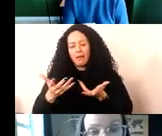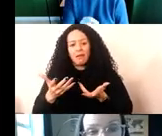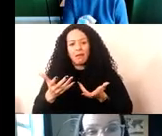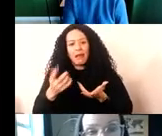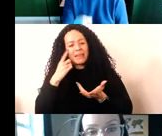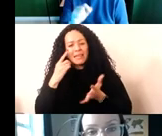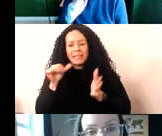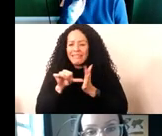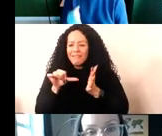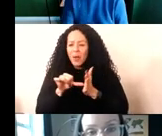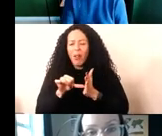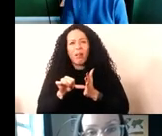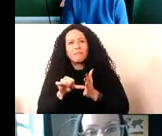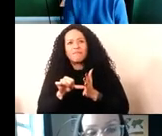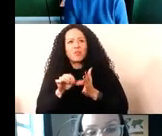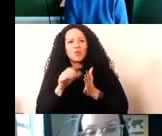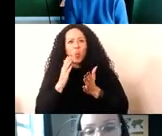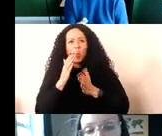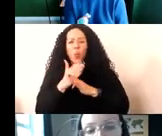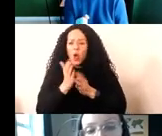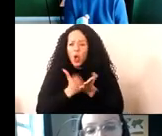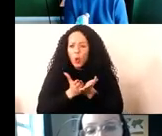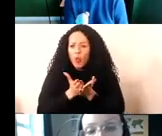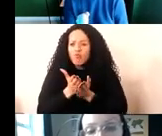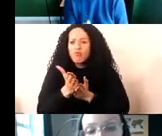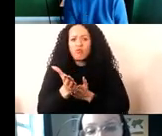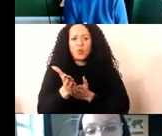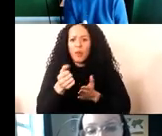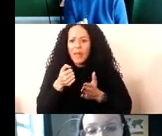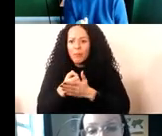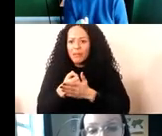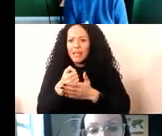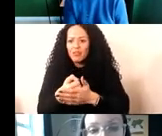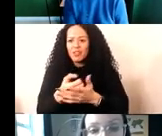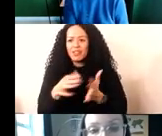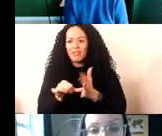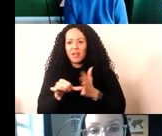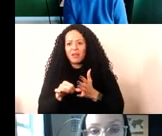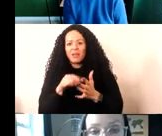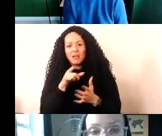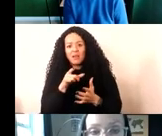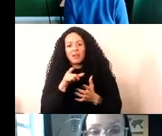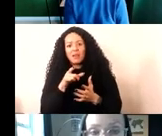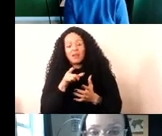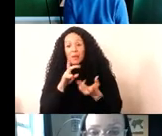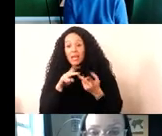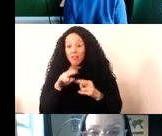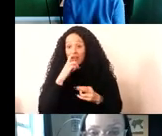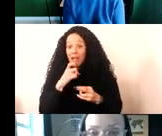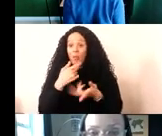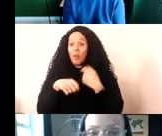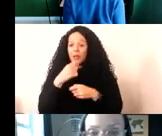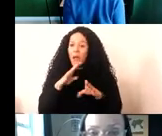difficult to really work through and make this a very practically useful resource. However,